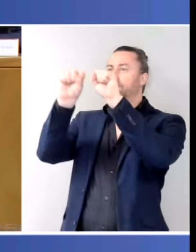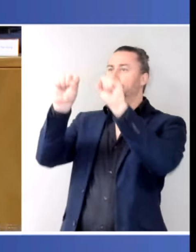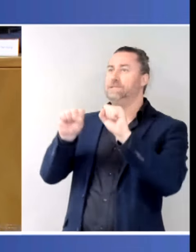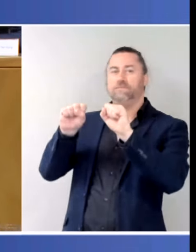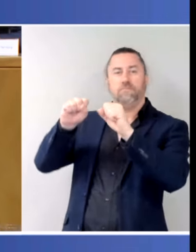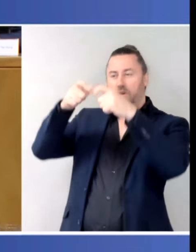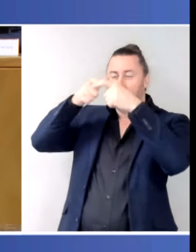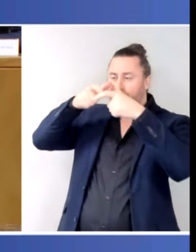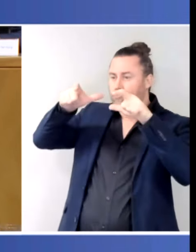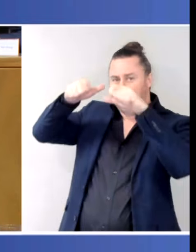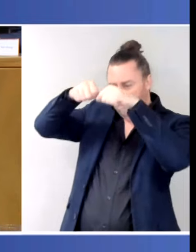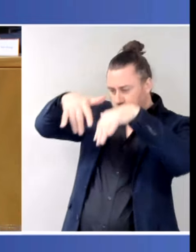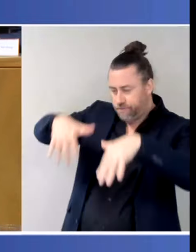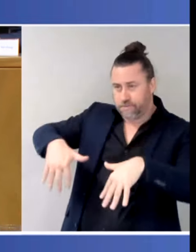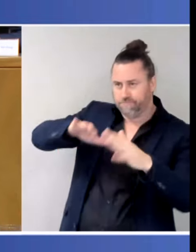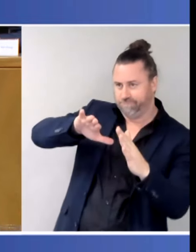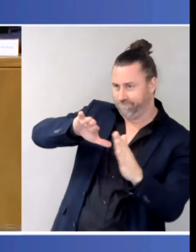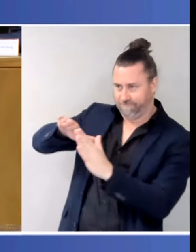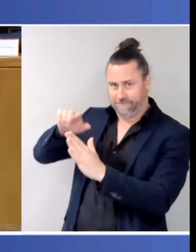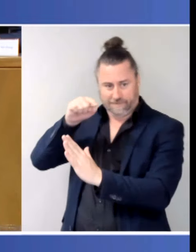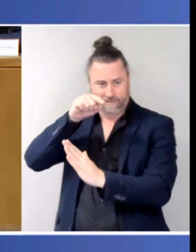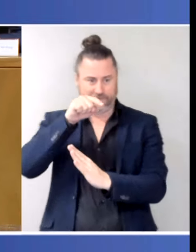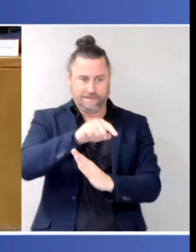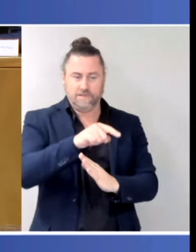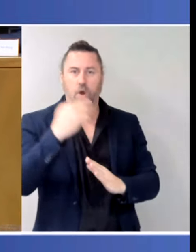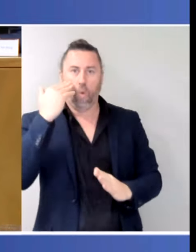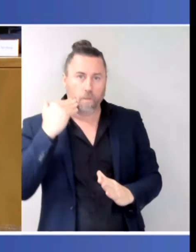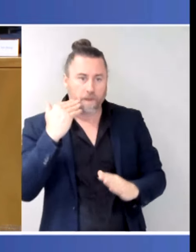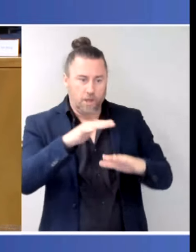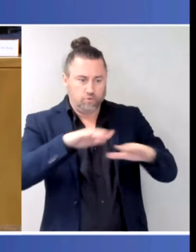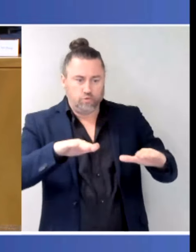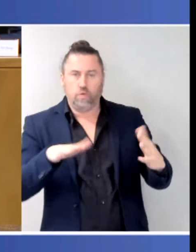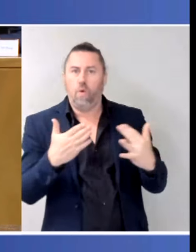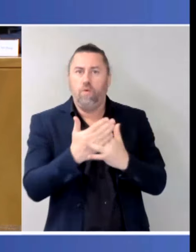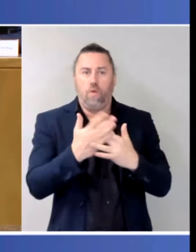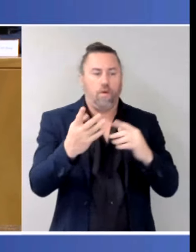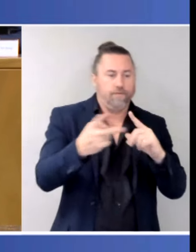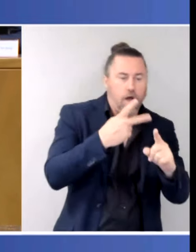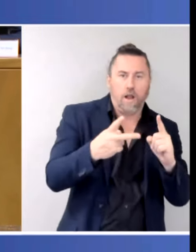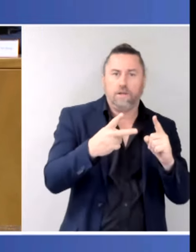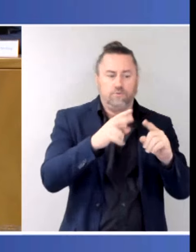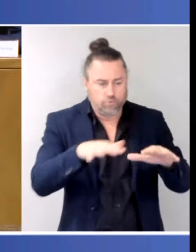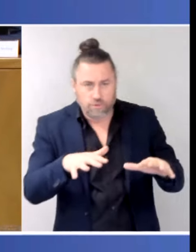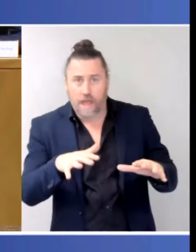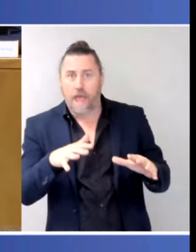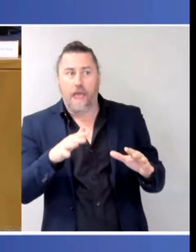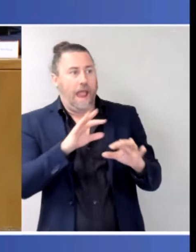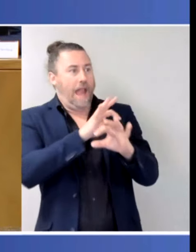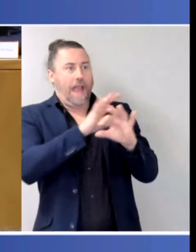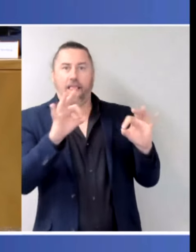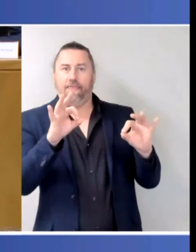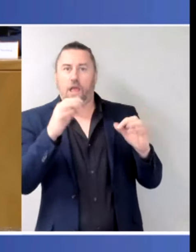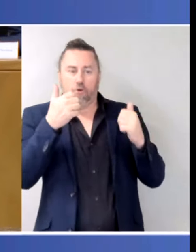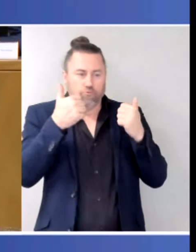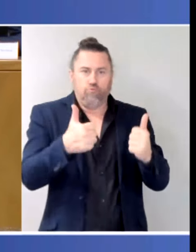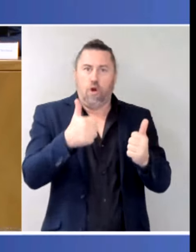women and children experiencing family violence, there wasn't a system there that wrapped its arms around women and children